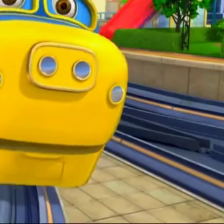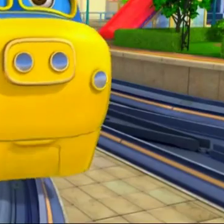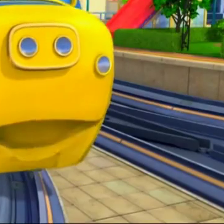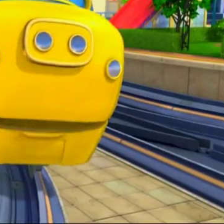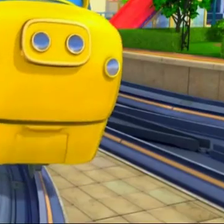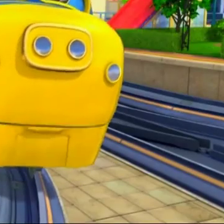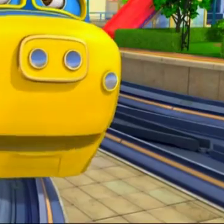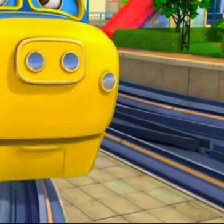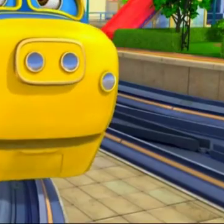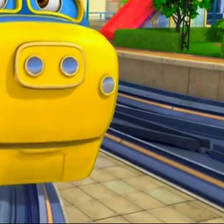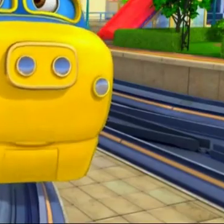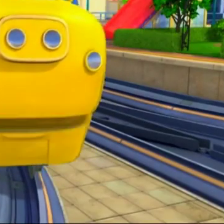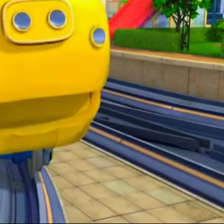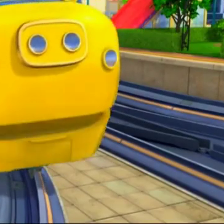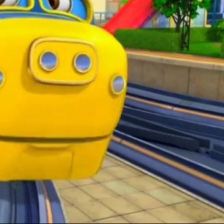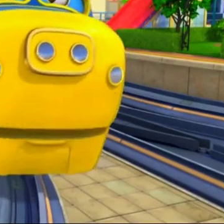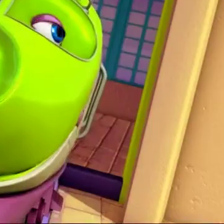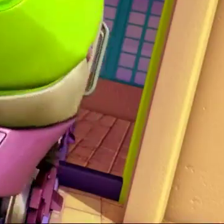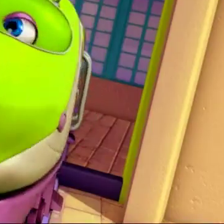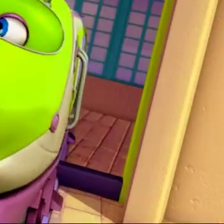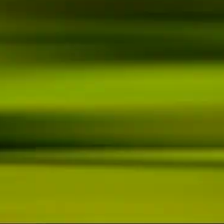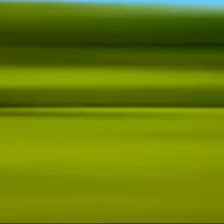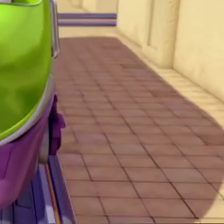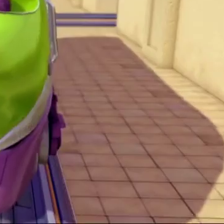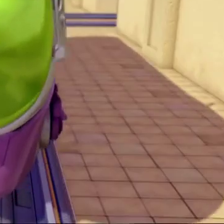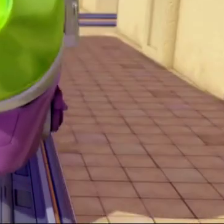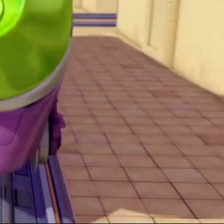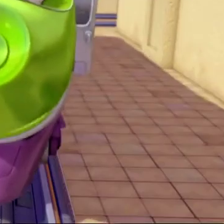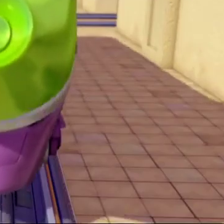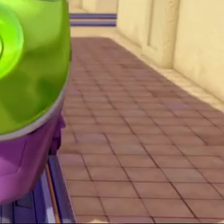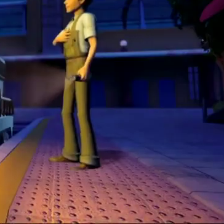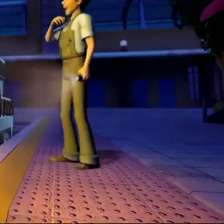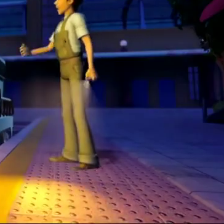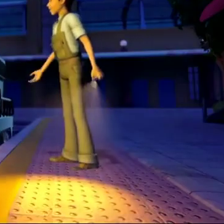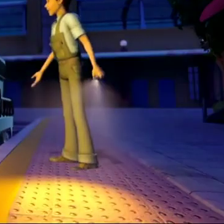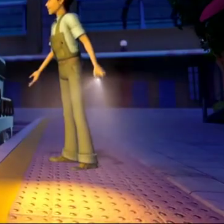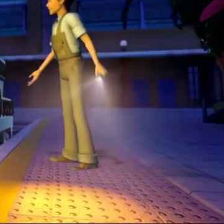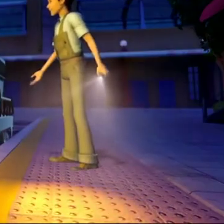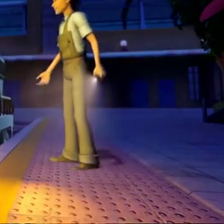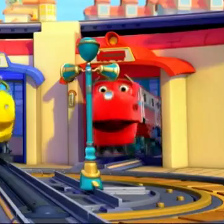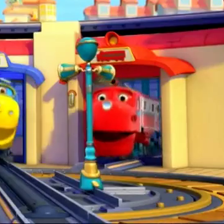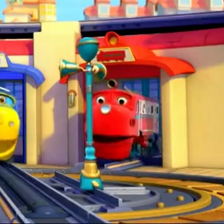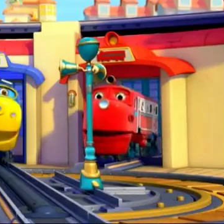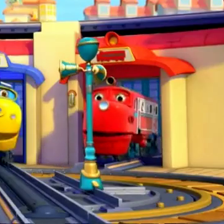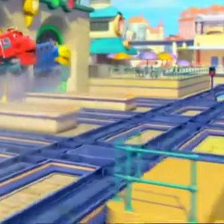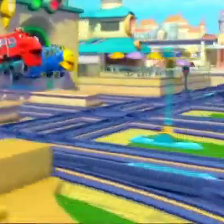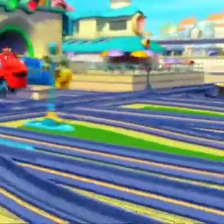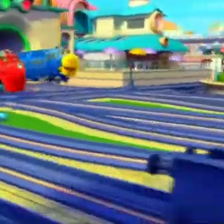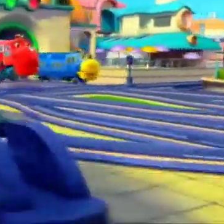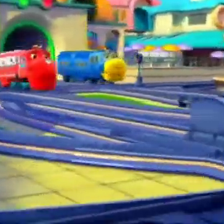Honking horns! That sounds amazing! And Coco! Train tactic! They're a good little team! Yeah!